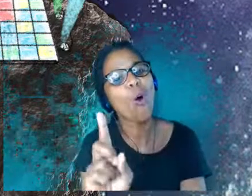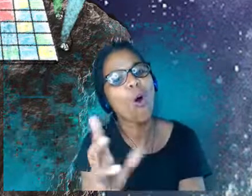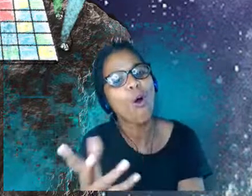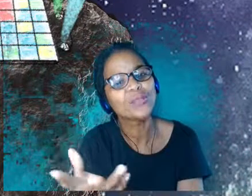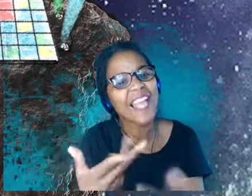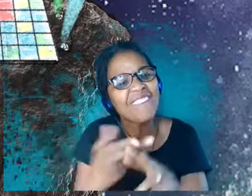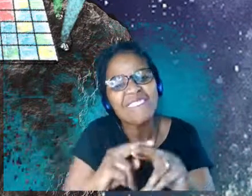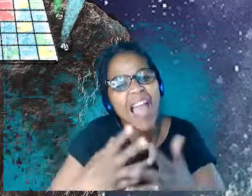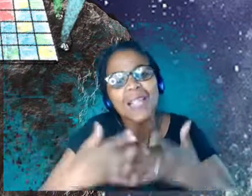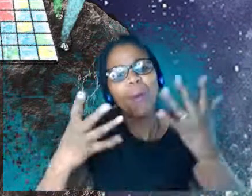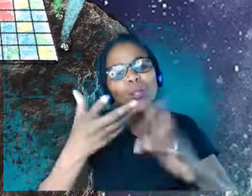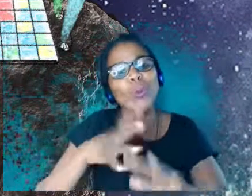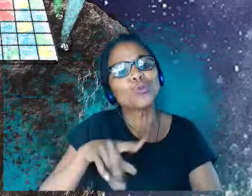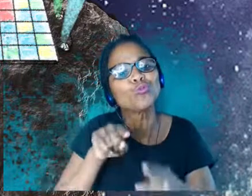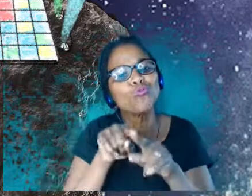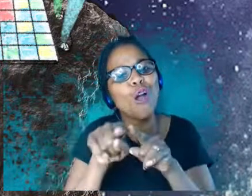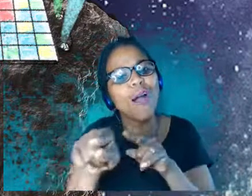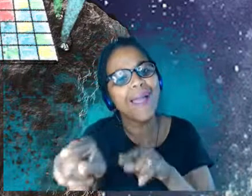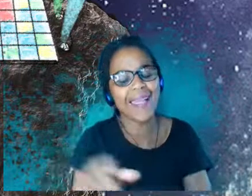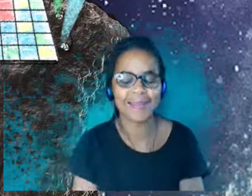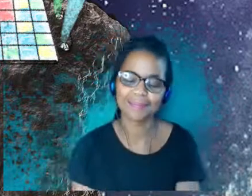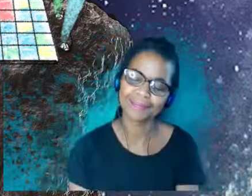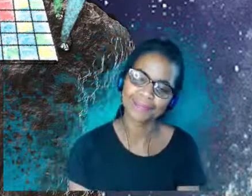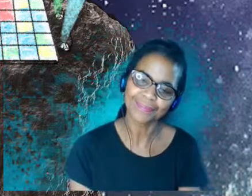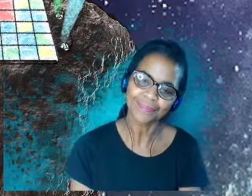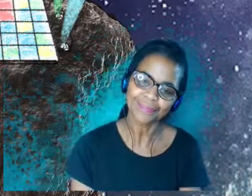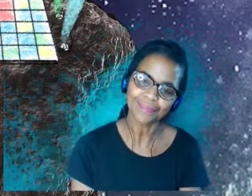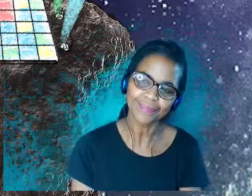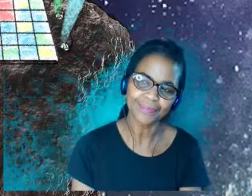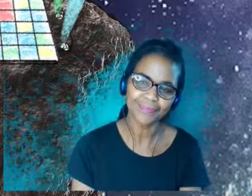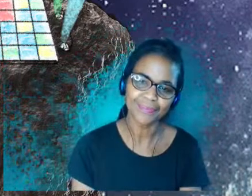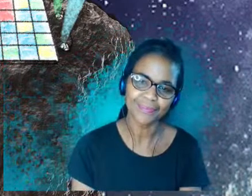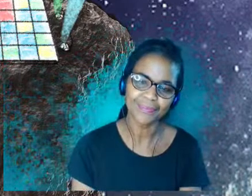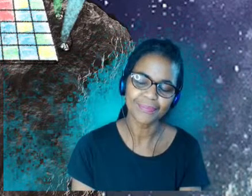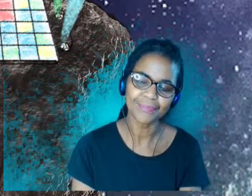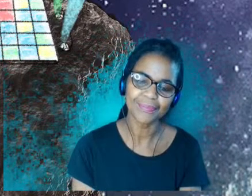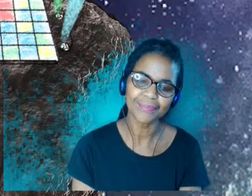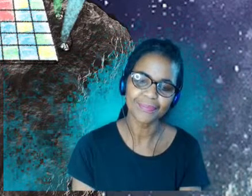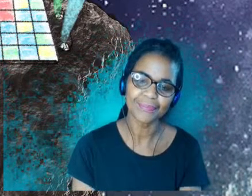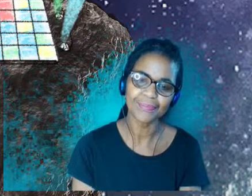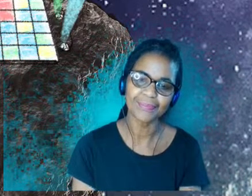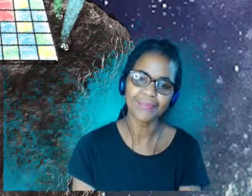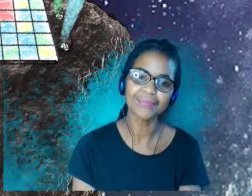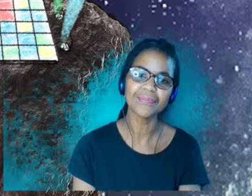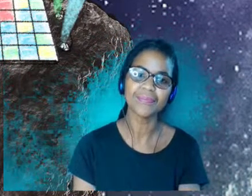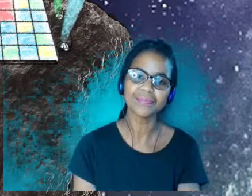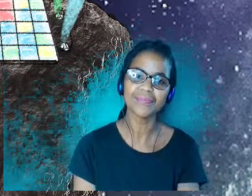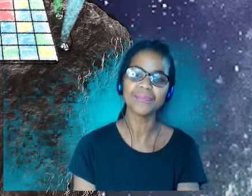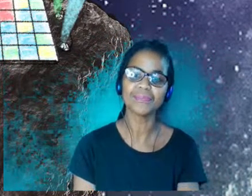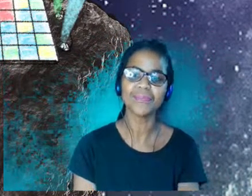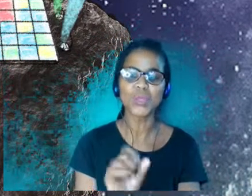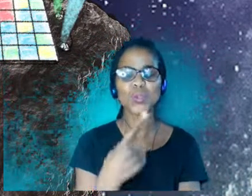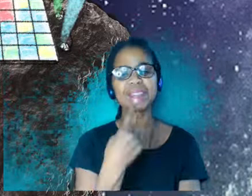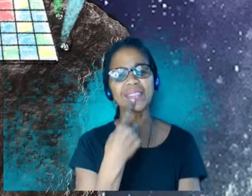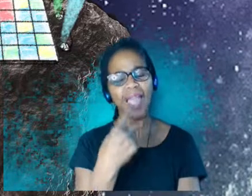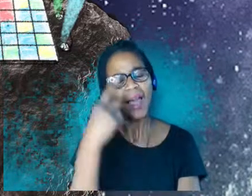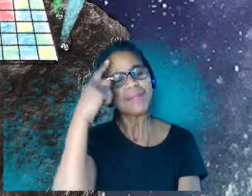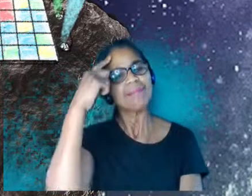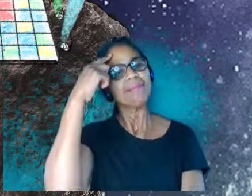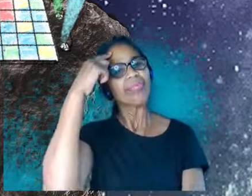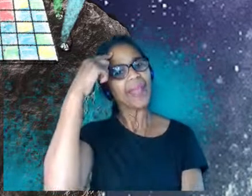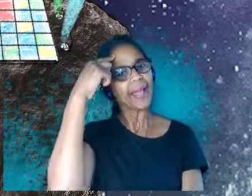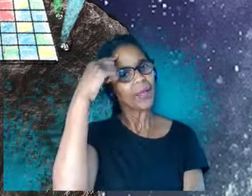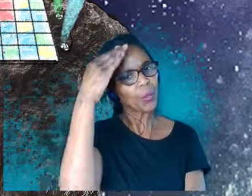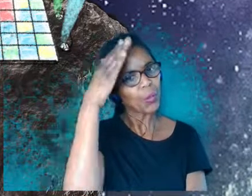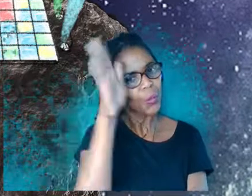I'd say just think, think outside of the box, but also